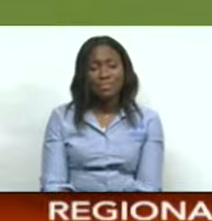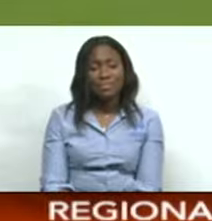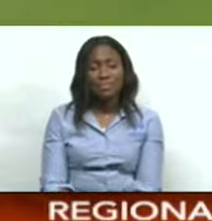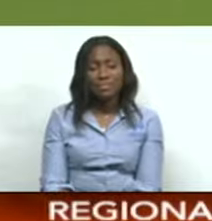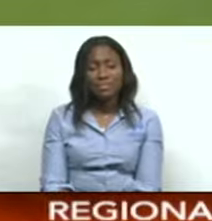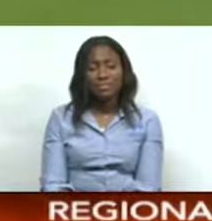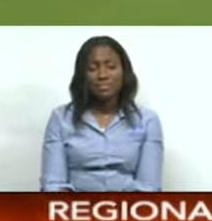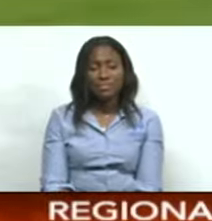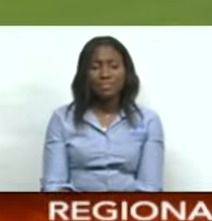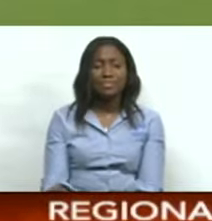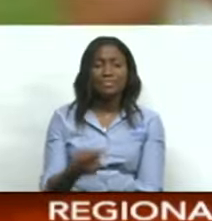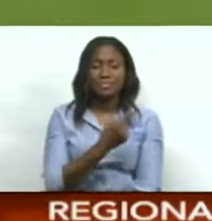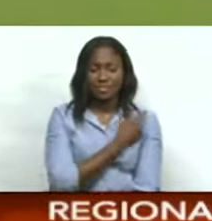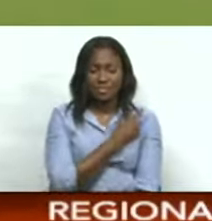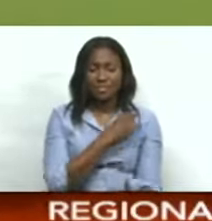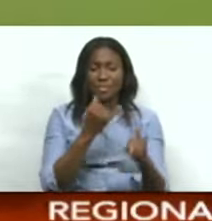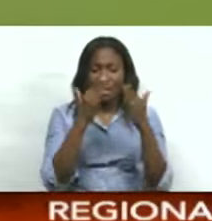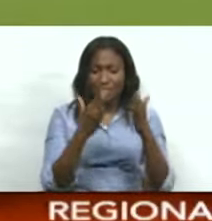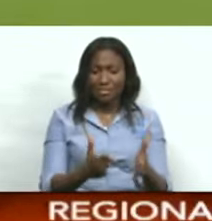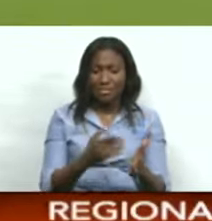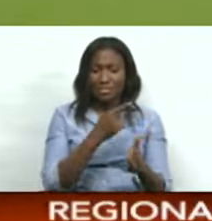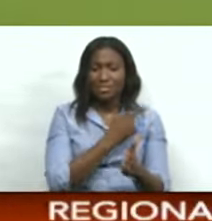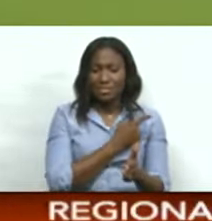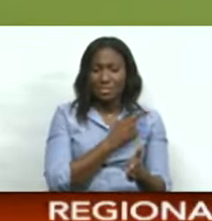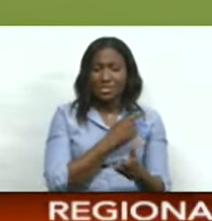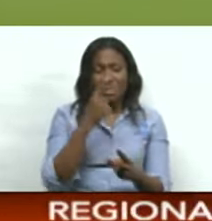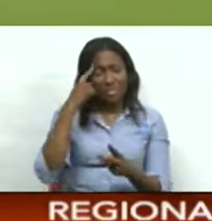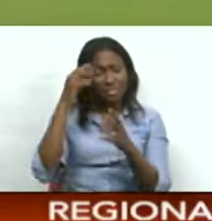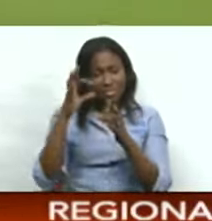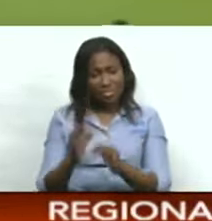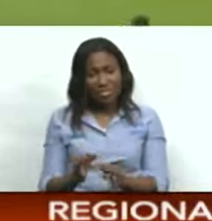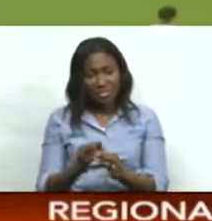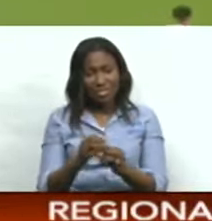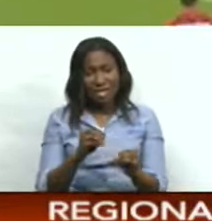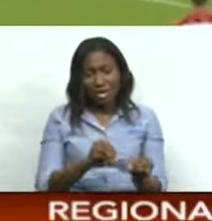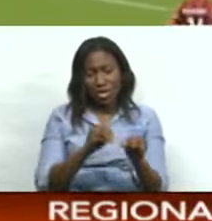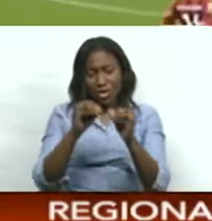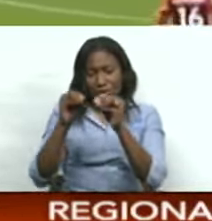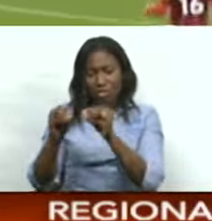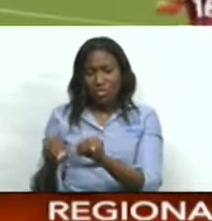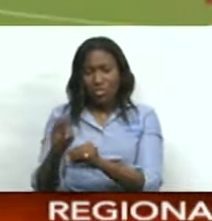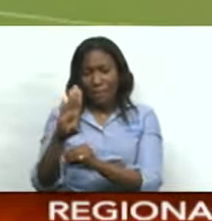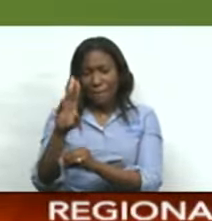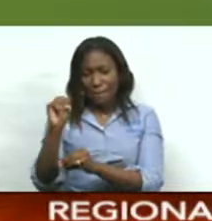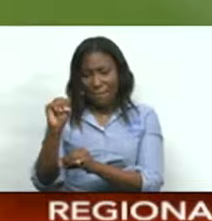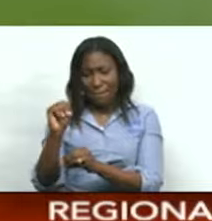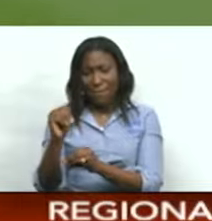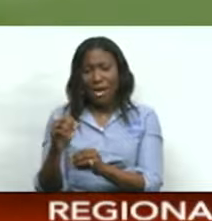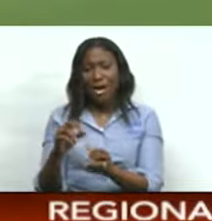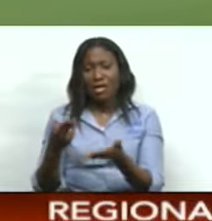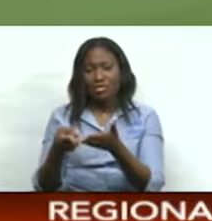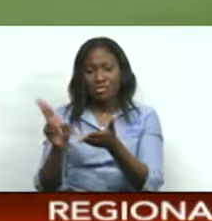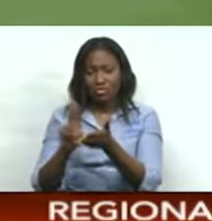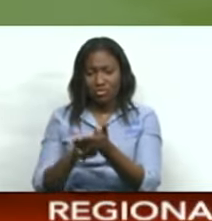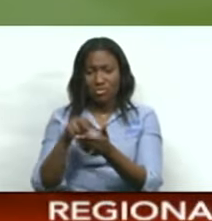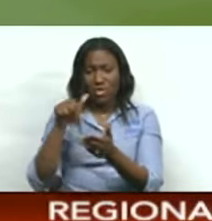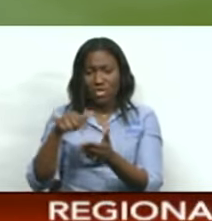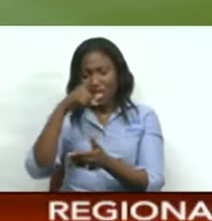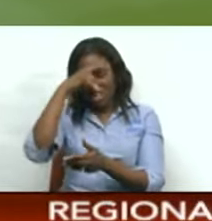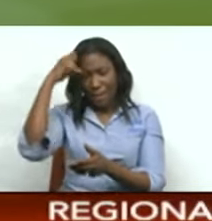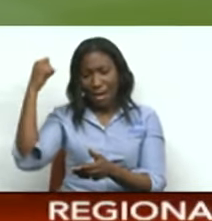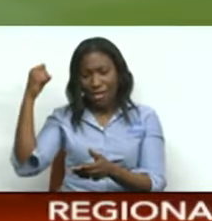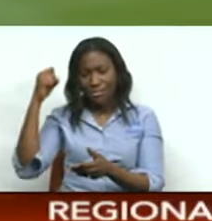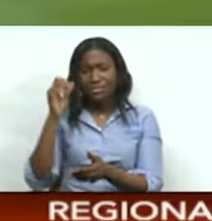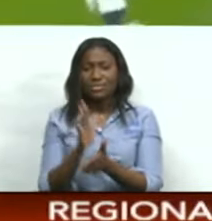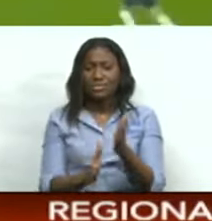England defender Eric Dier has triggered an option to make his loan move to Bayern Munich permanent this summer, signalling the end of his